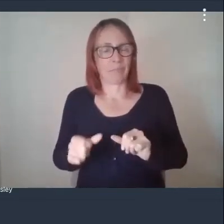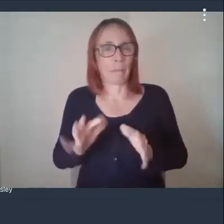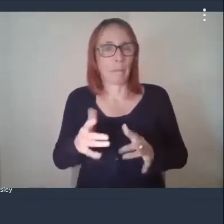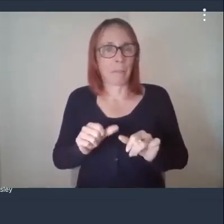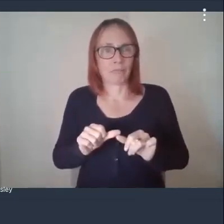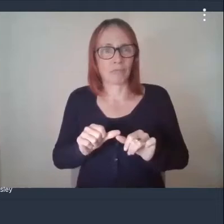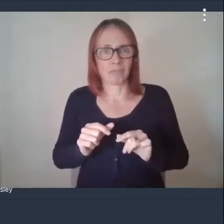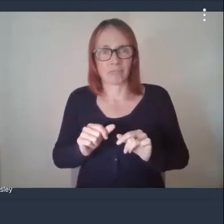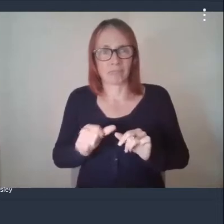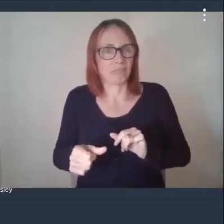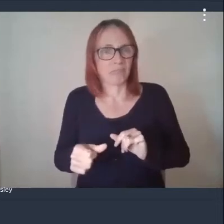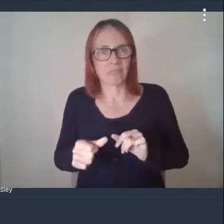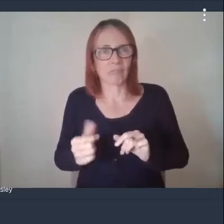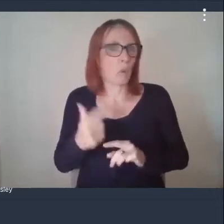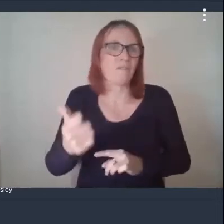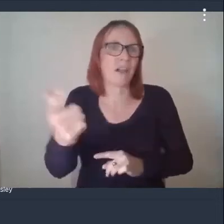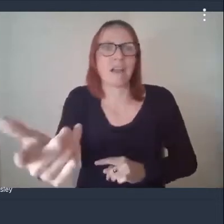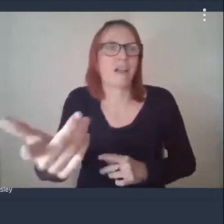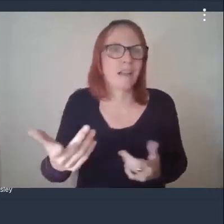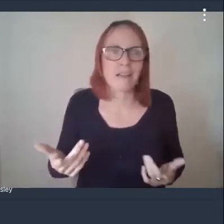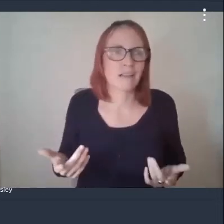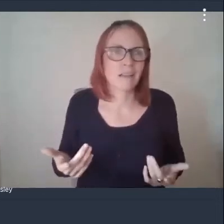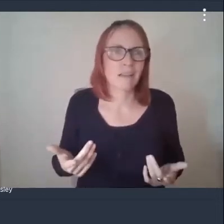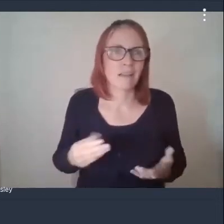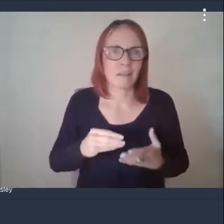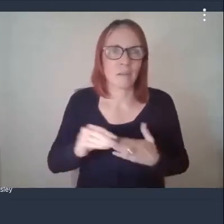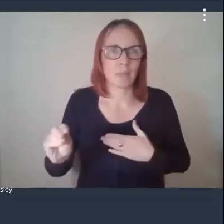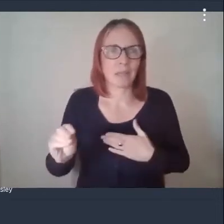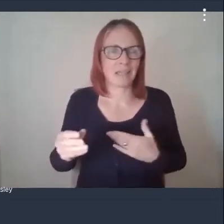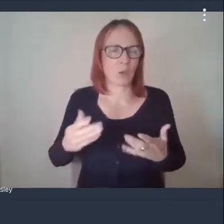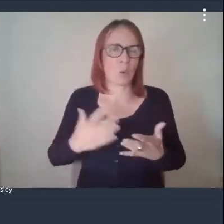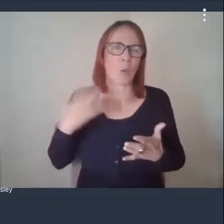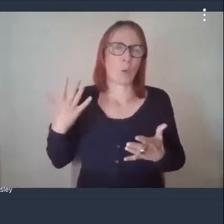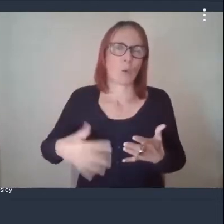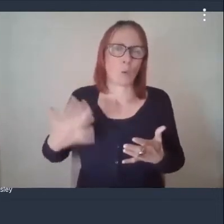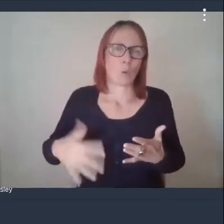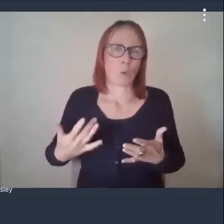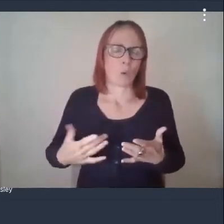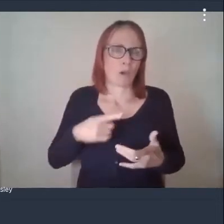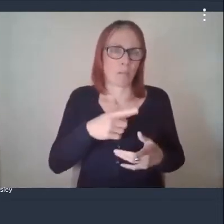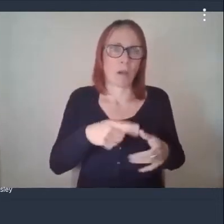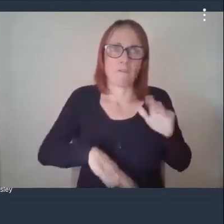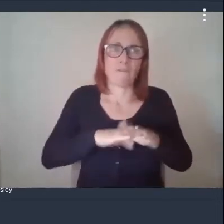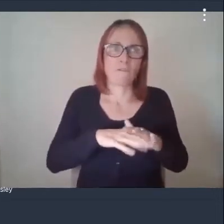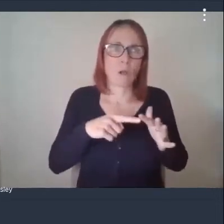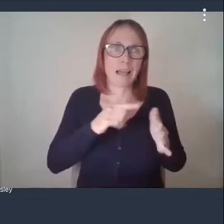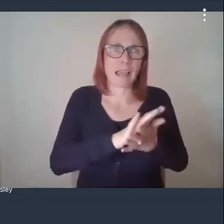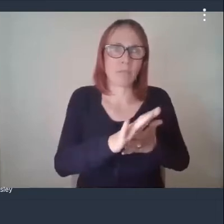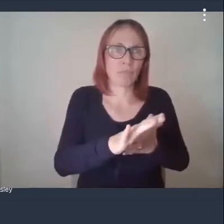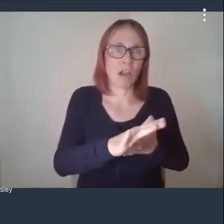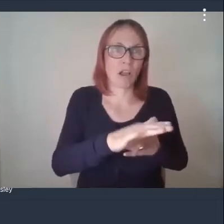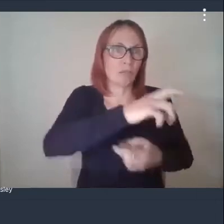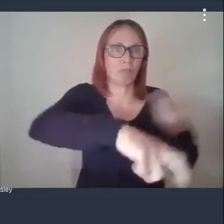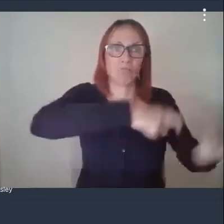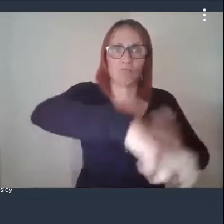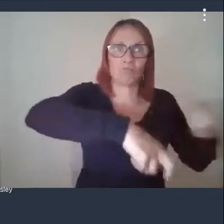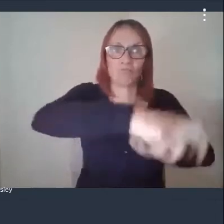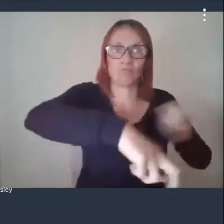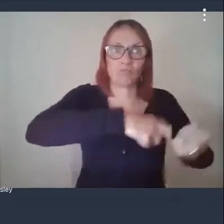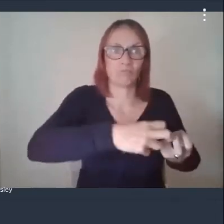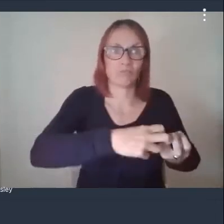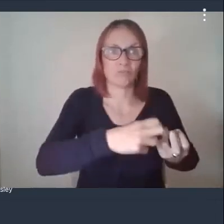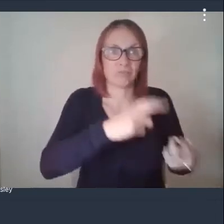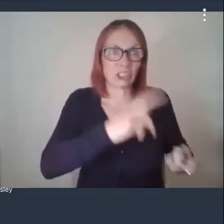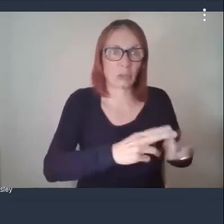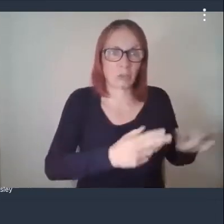distance and you're paying the same amount for going all around edinburgh kind of thing for the day it's a bit